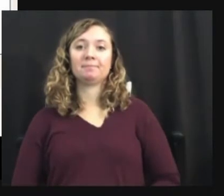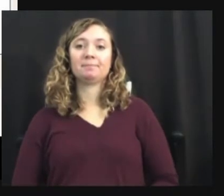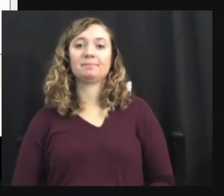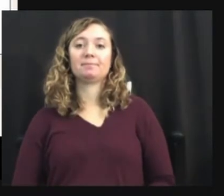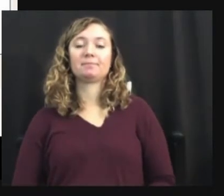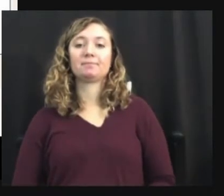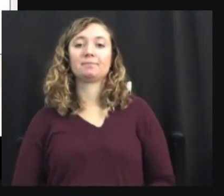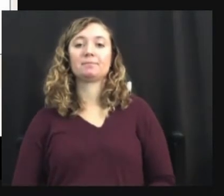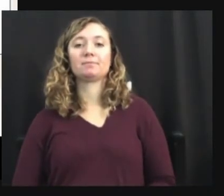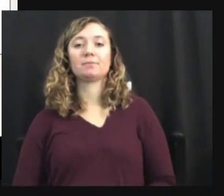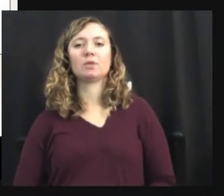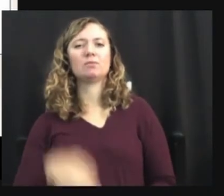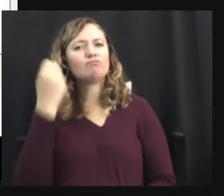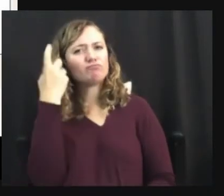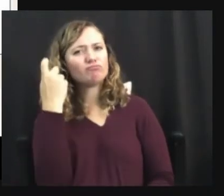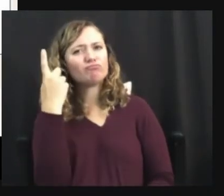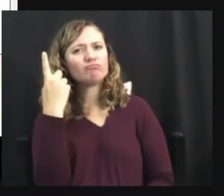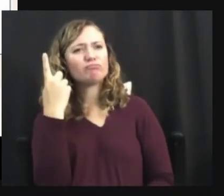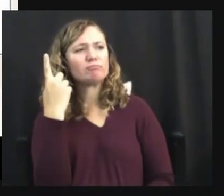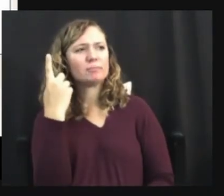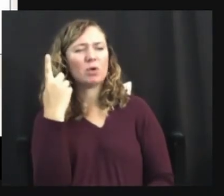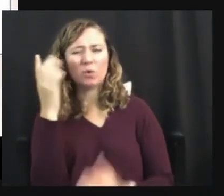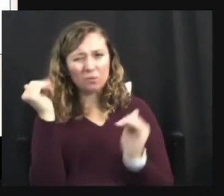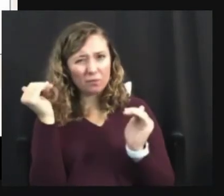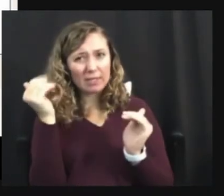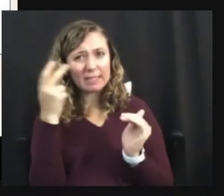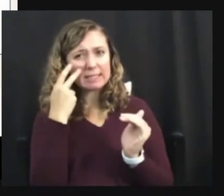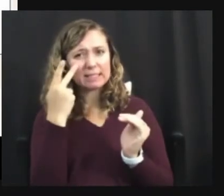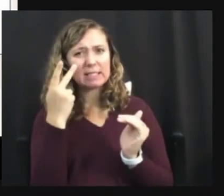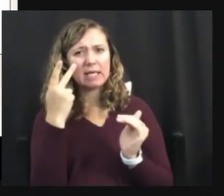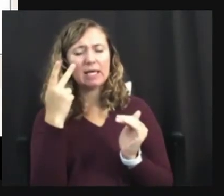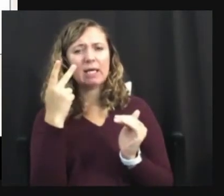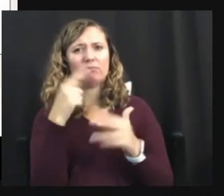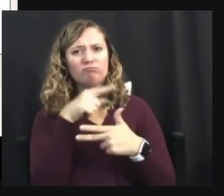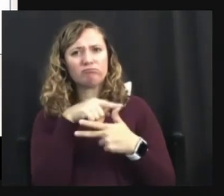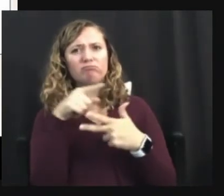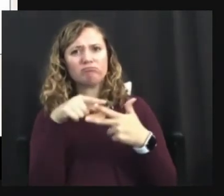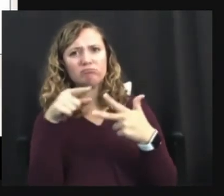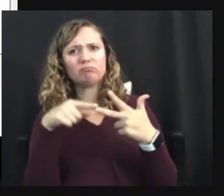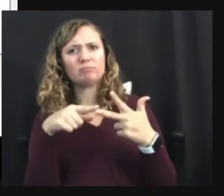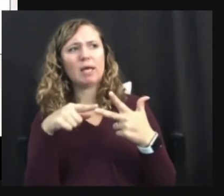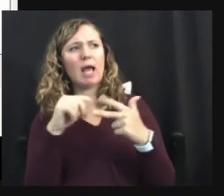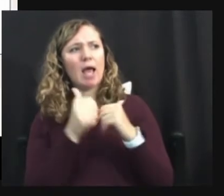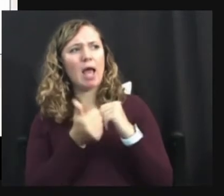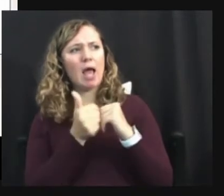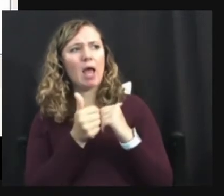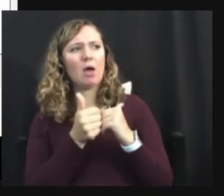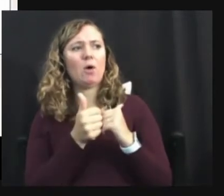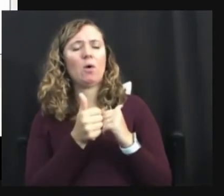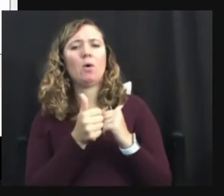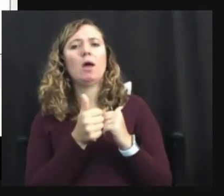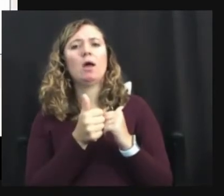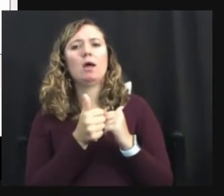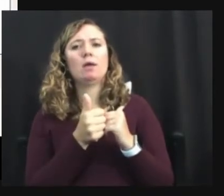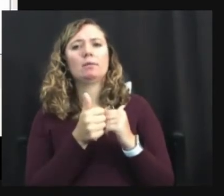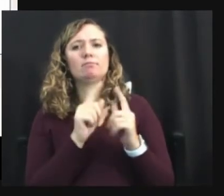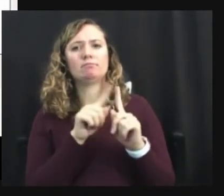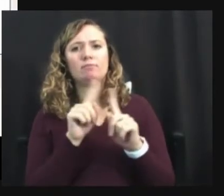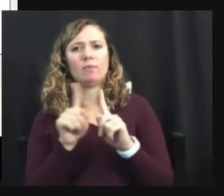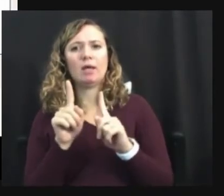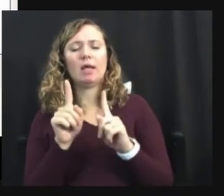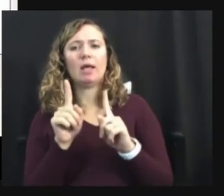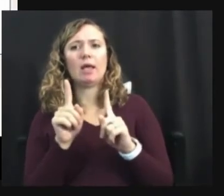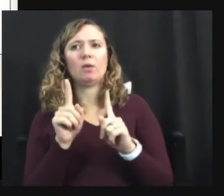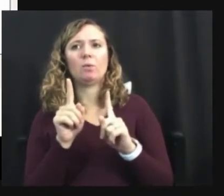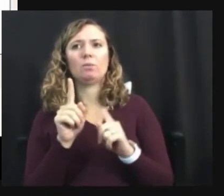So you can understand, you hopefully start to see and understand how, where the low, the problem is located,